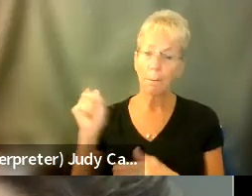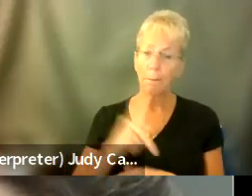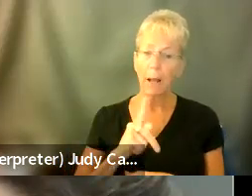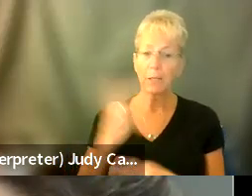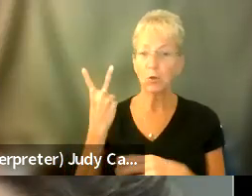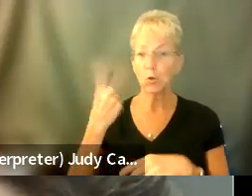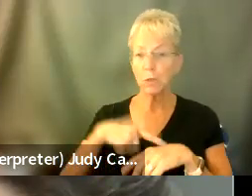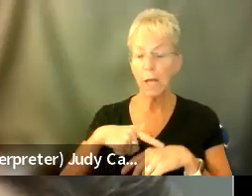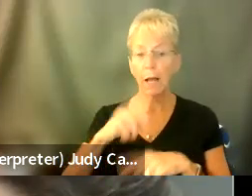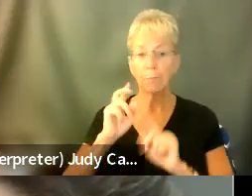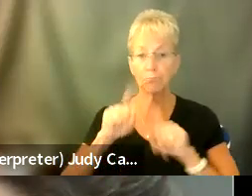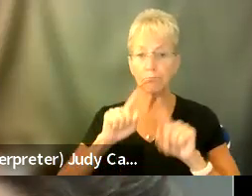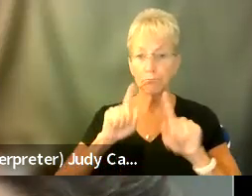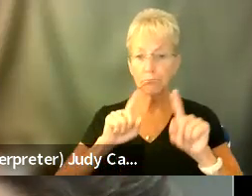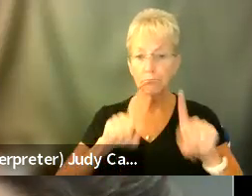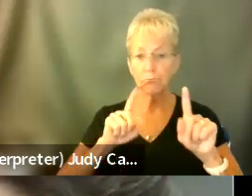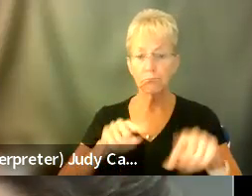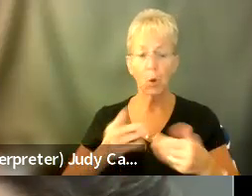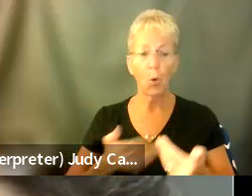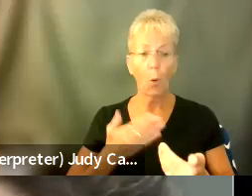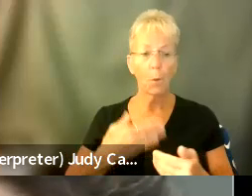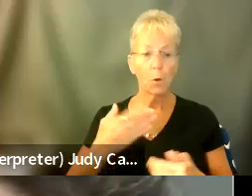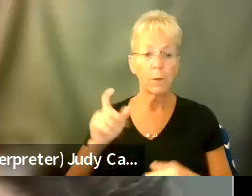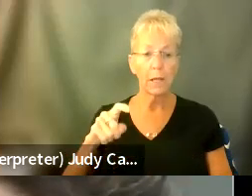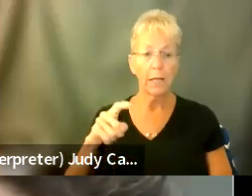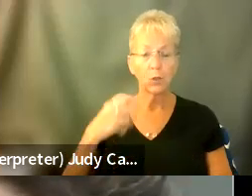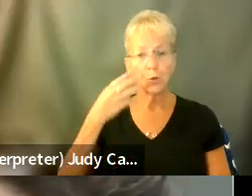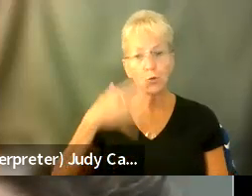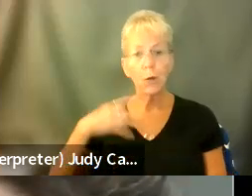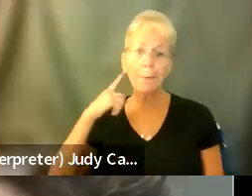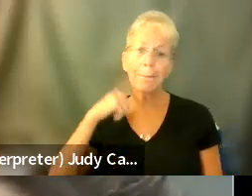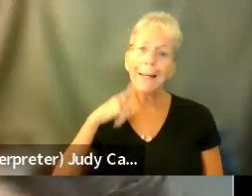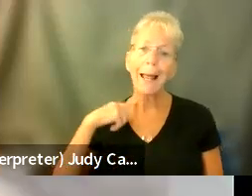times because they almost had to, um, drain my neck.